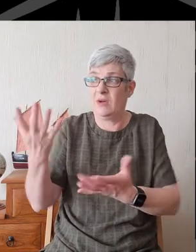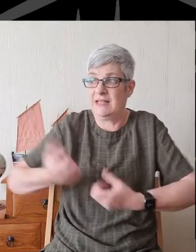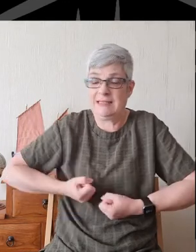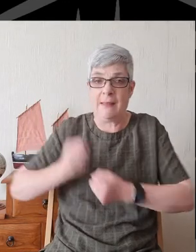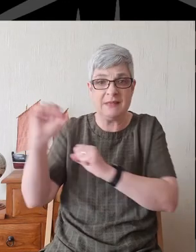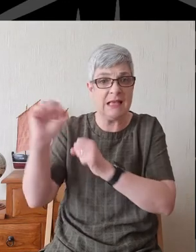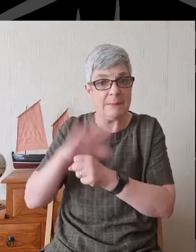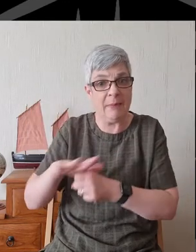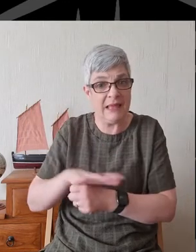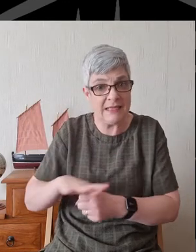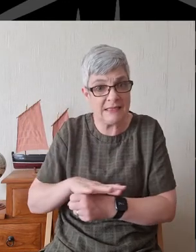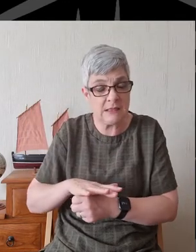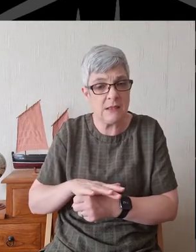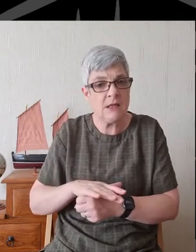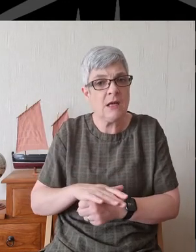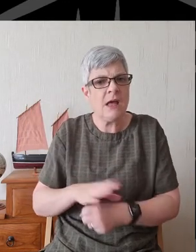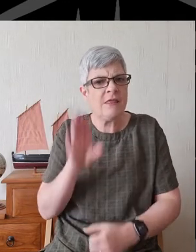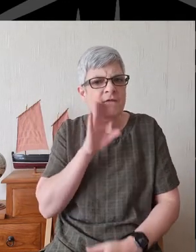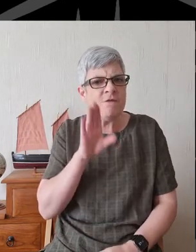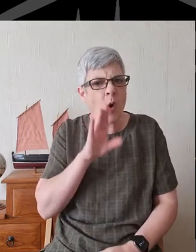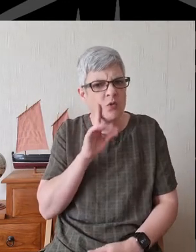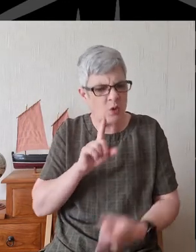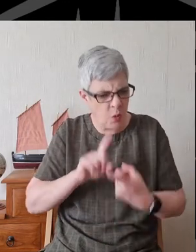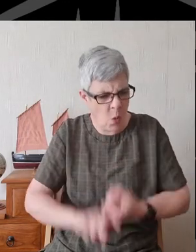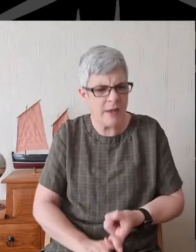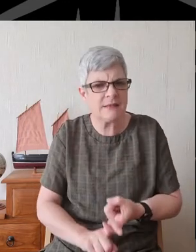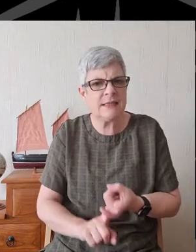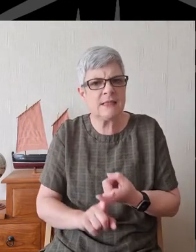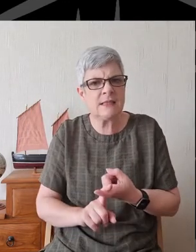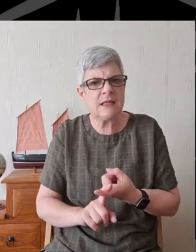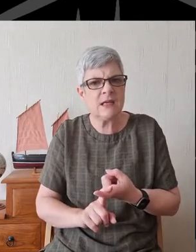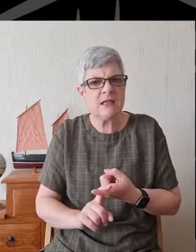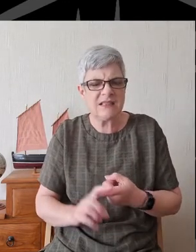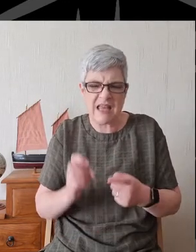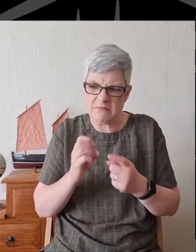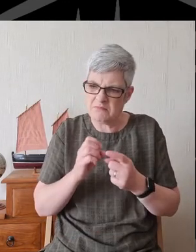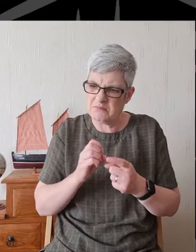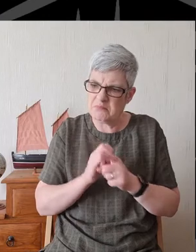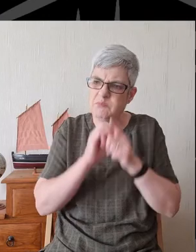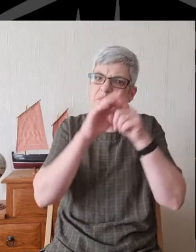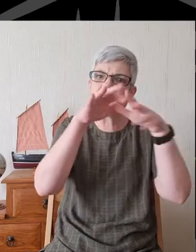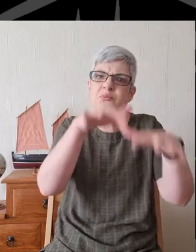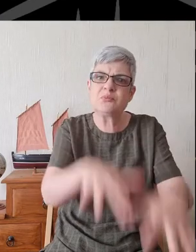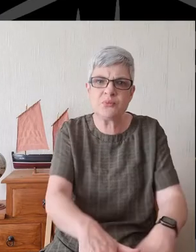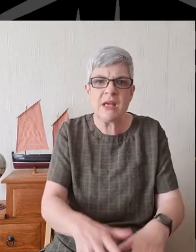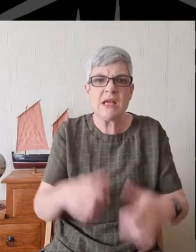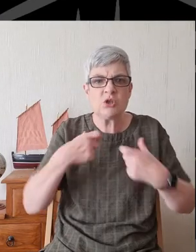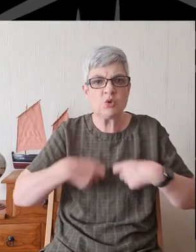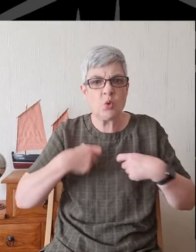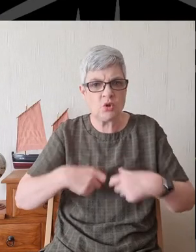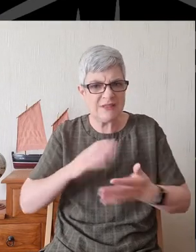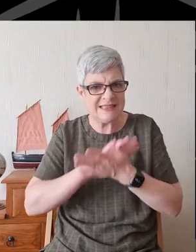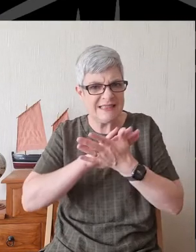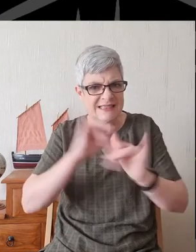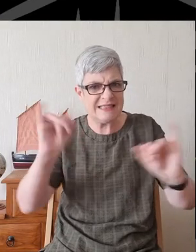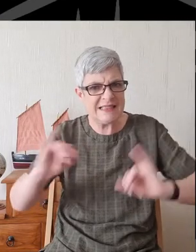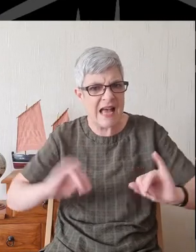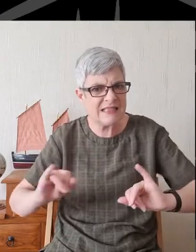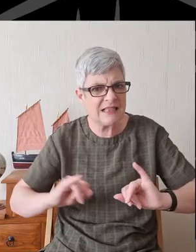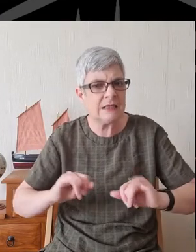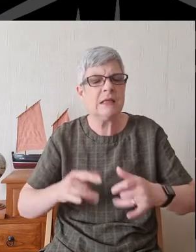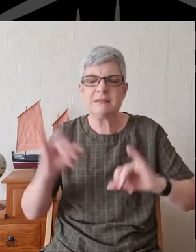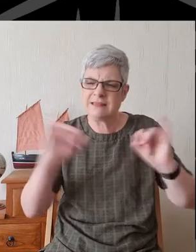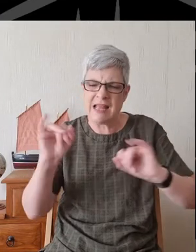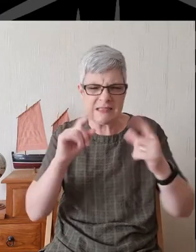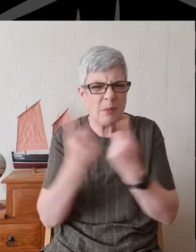And these false loyalties have spilled over into social disaster as well. The detestable things, verse 17,